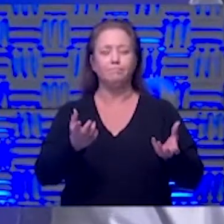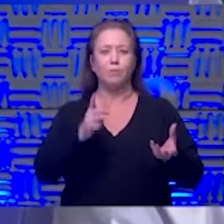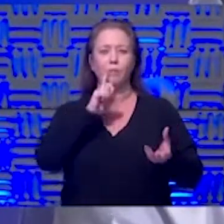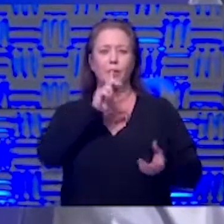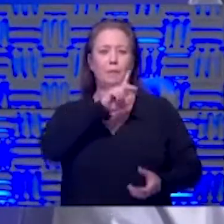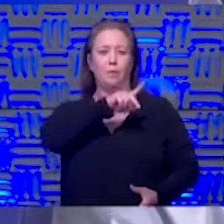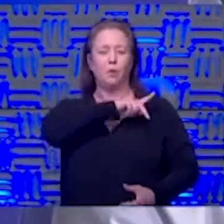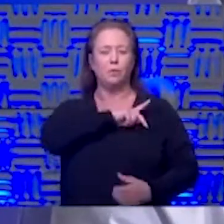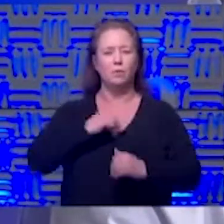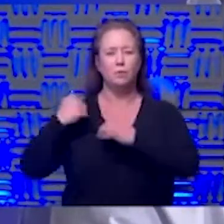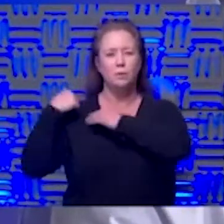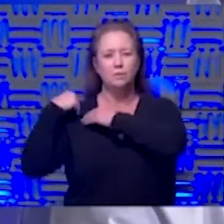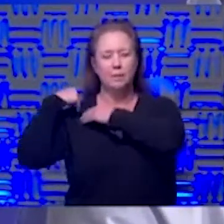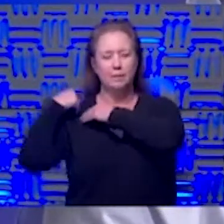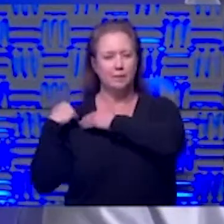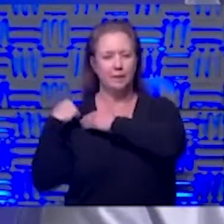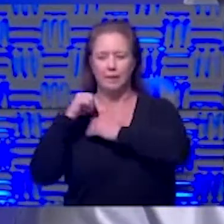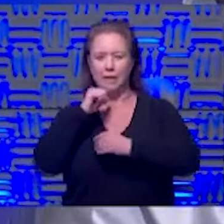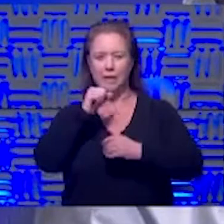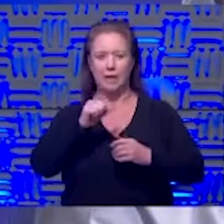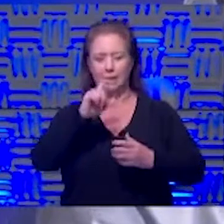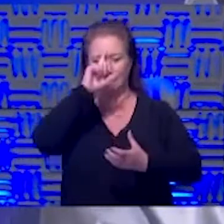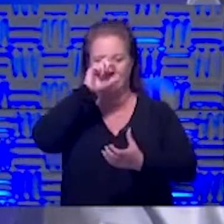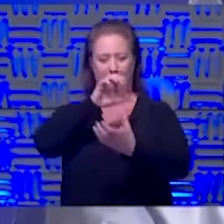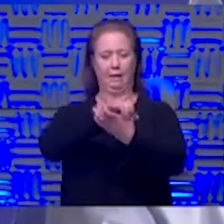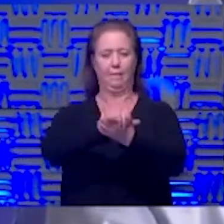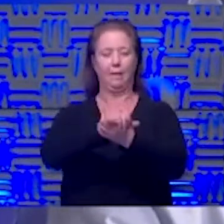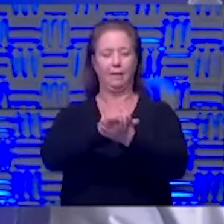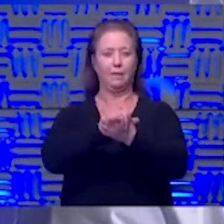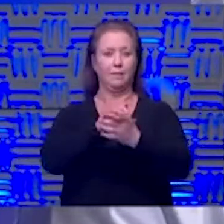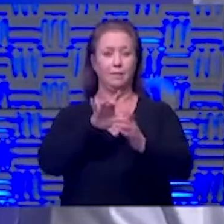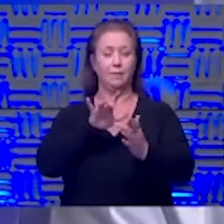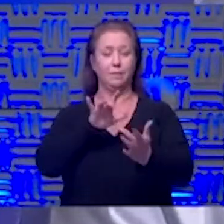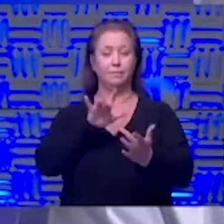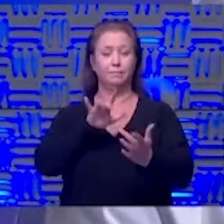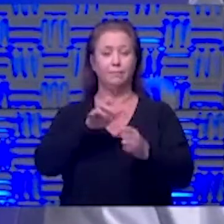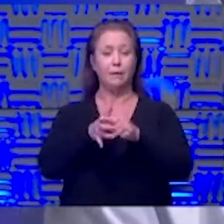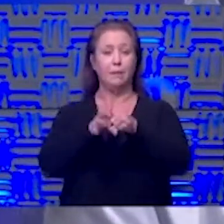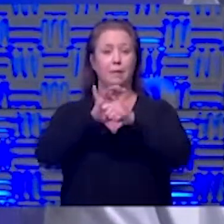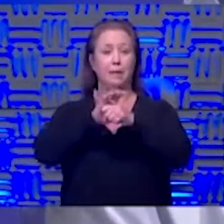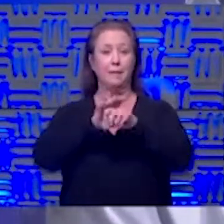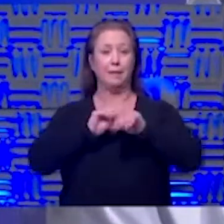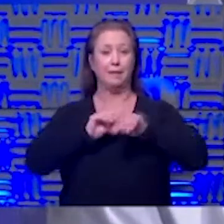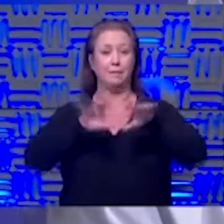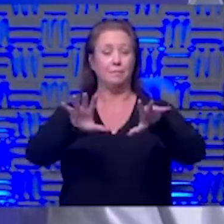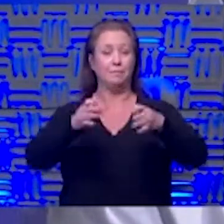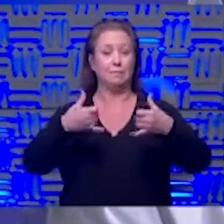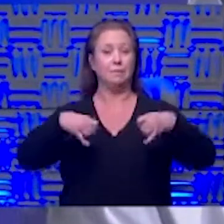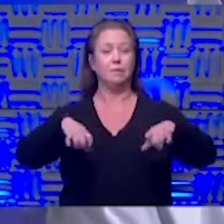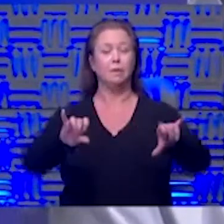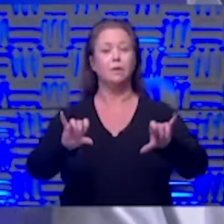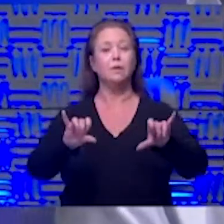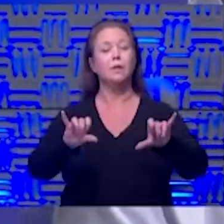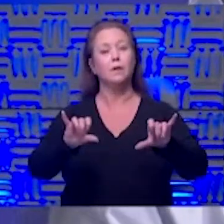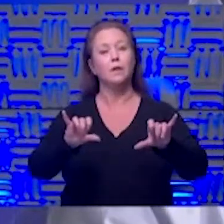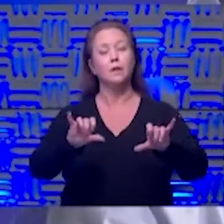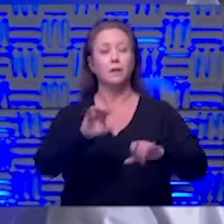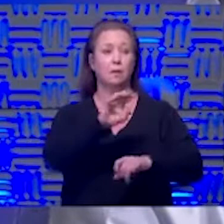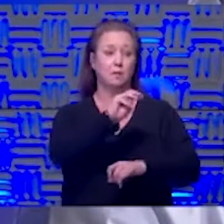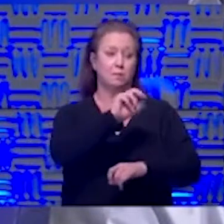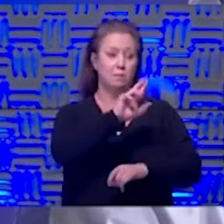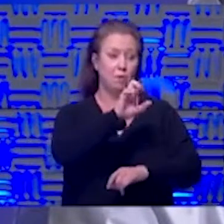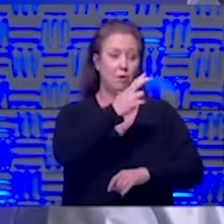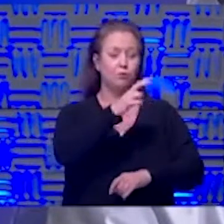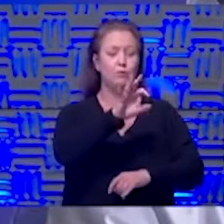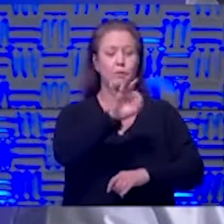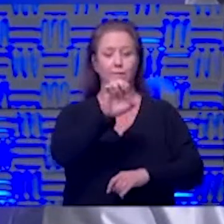personal responsibility and not taking that and not believing that it's out there but now I think even more than say March and